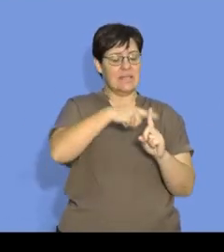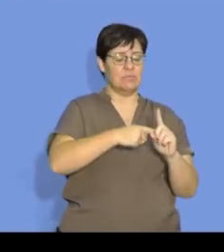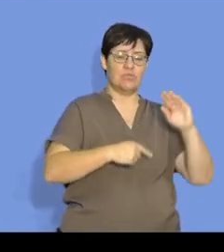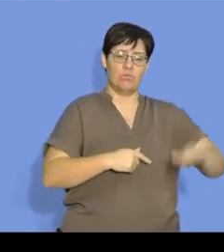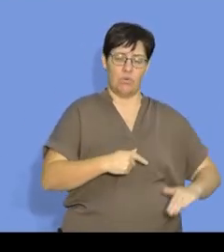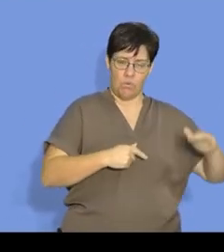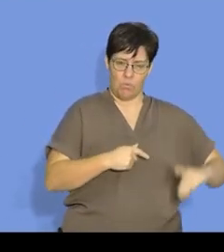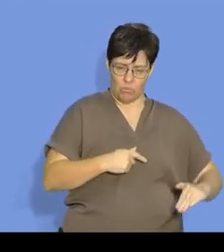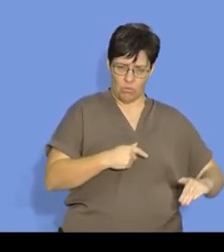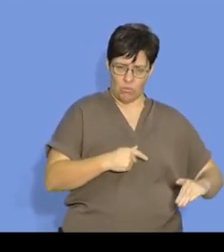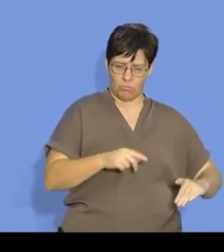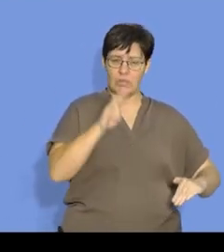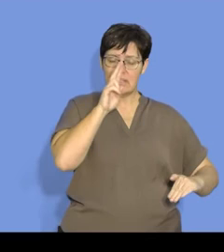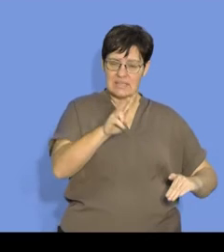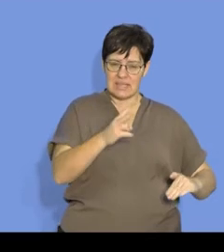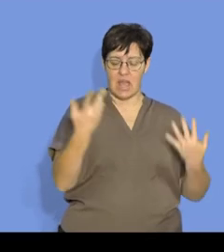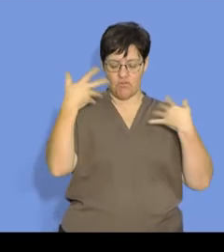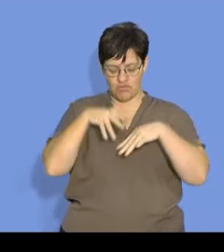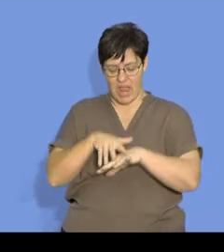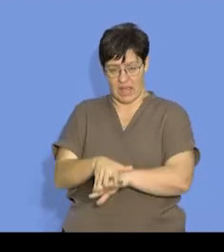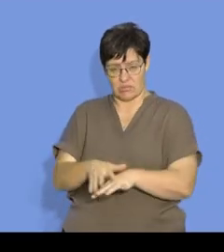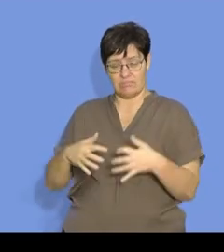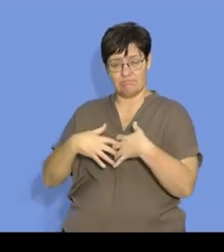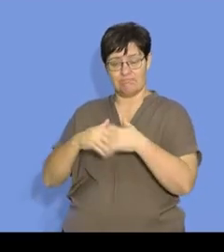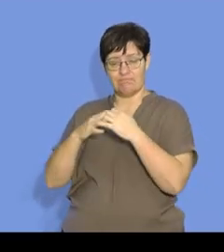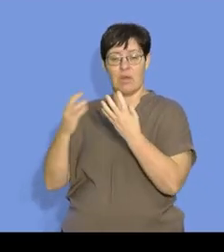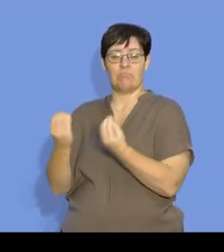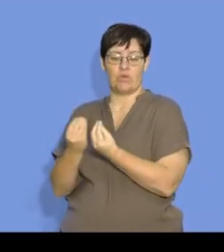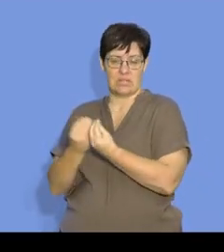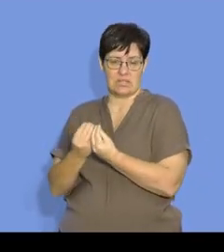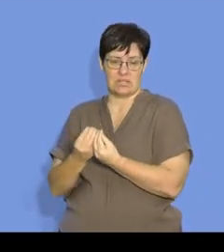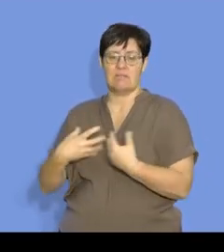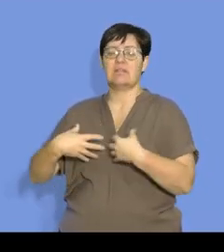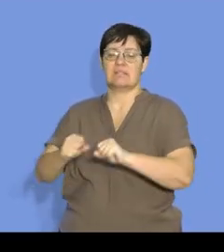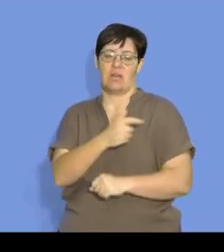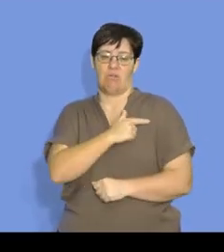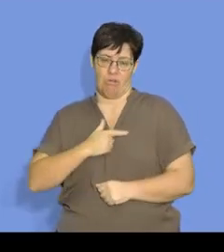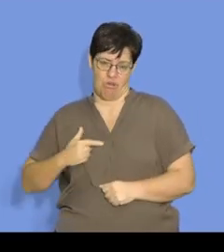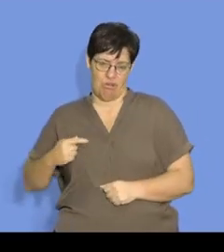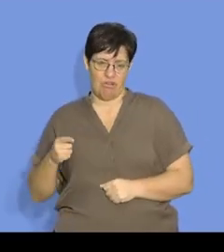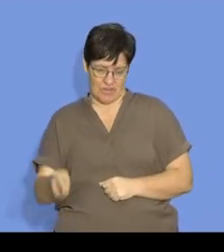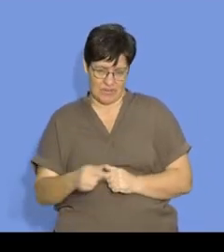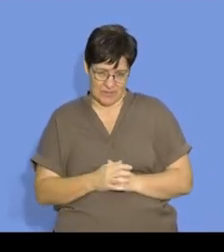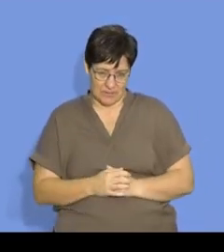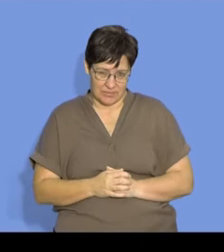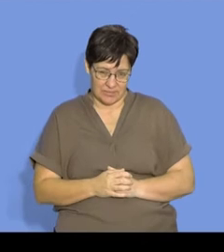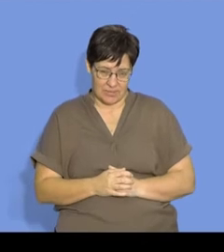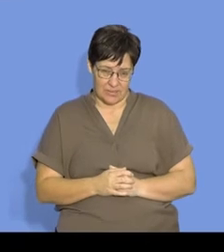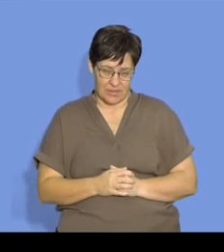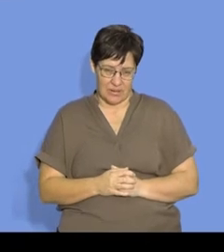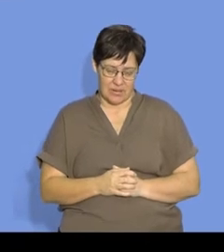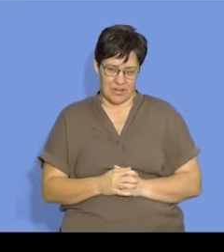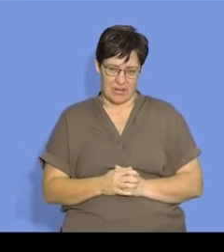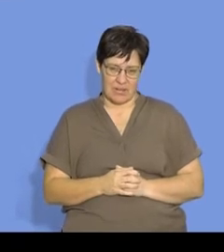temperature is low, you will see that the reaction to form your product will take a much